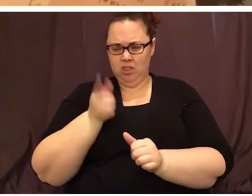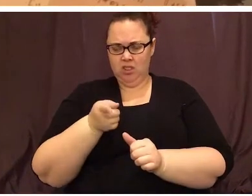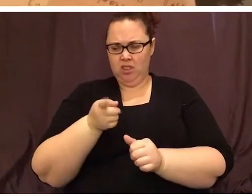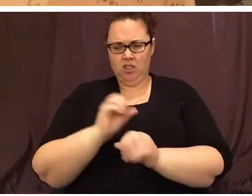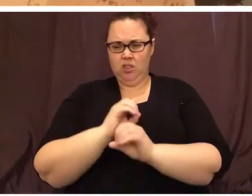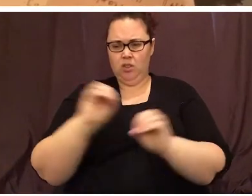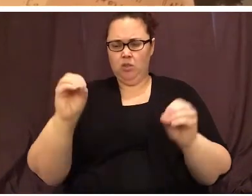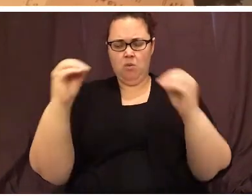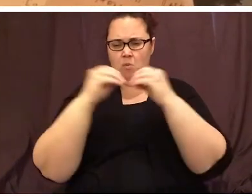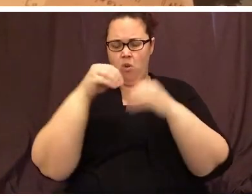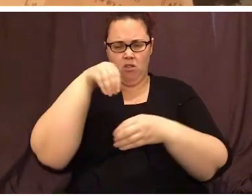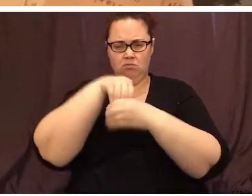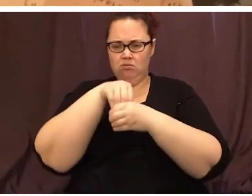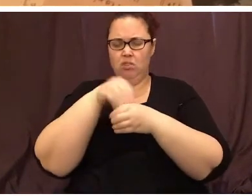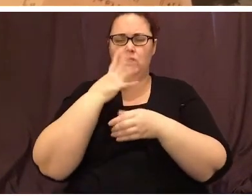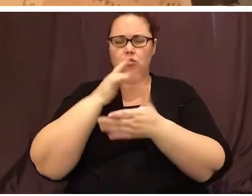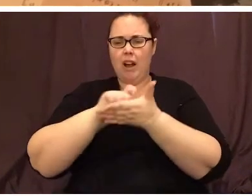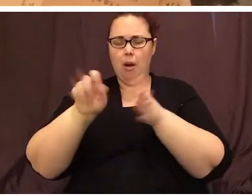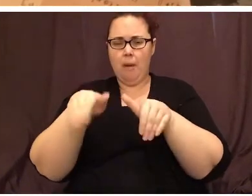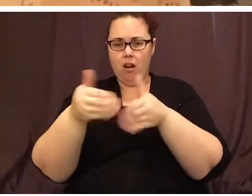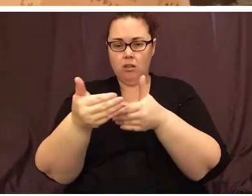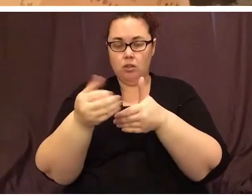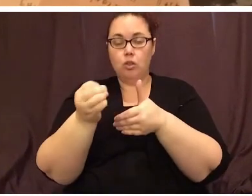box. So Duncan had an idea.